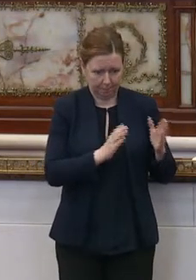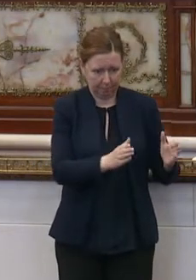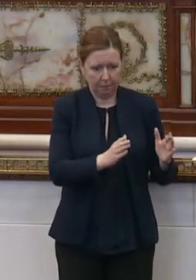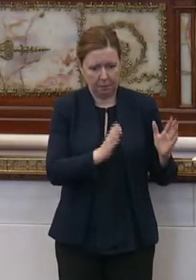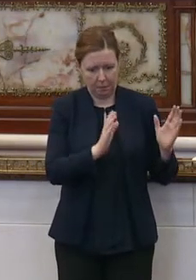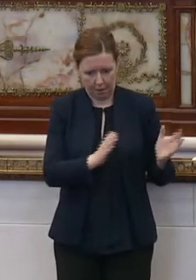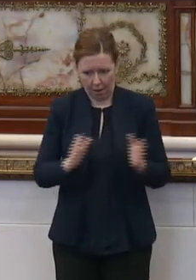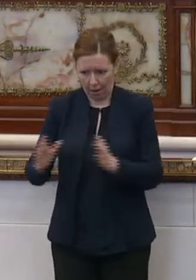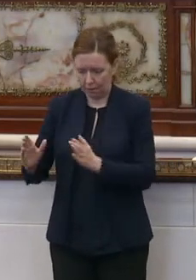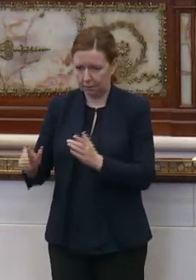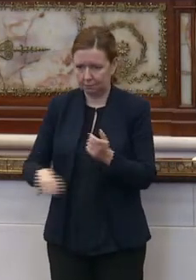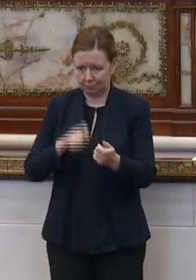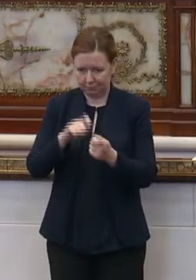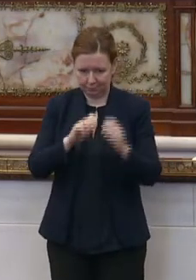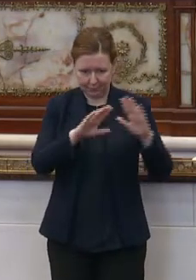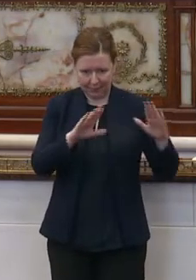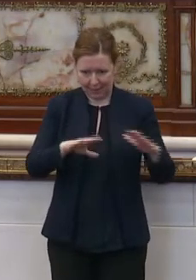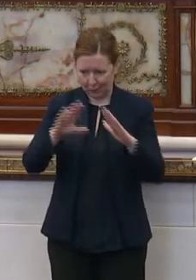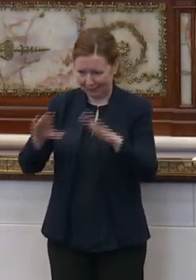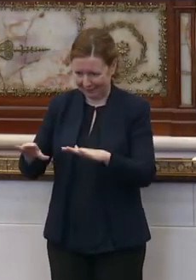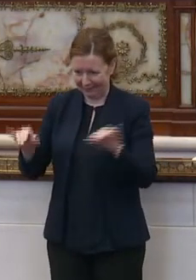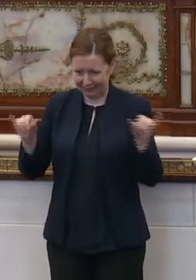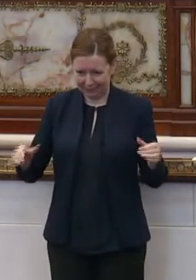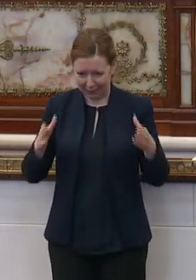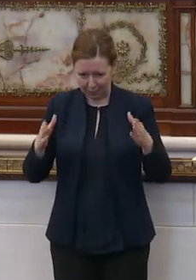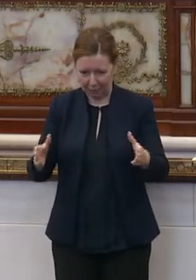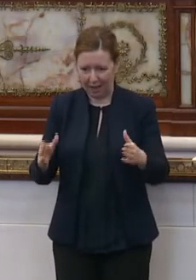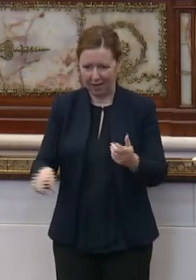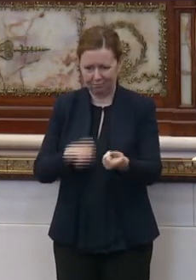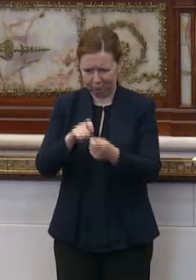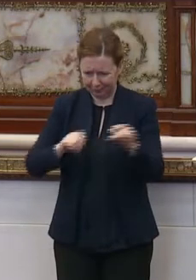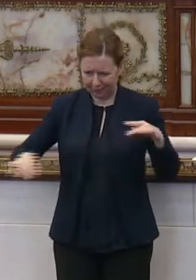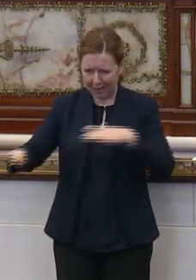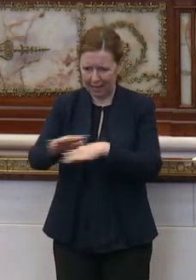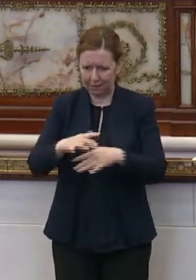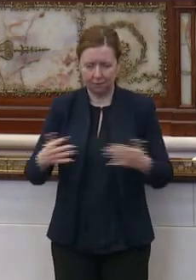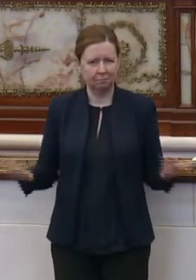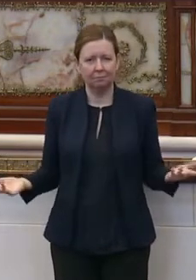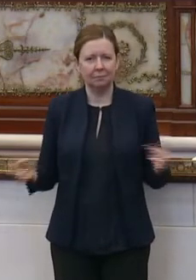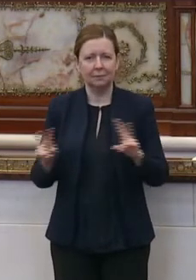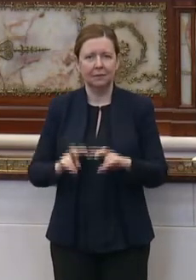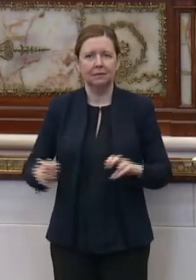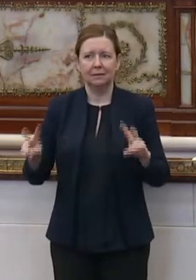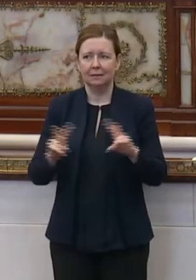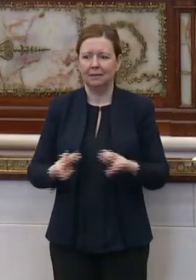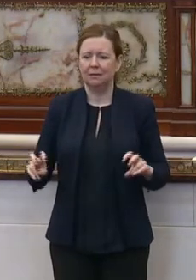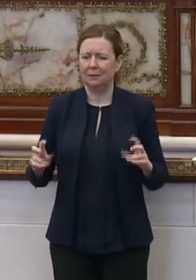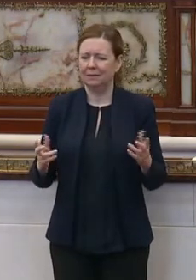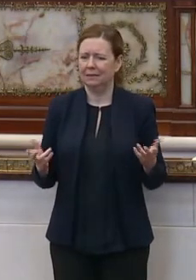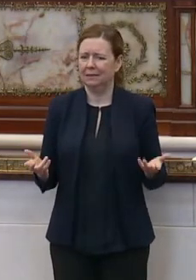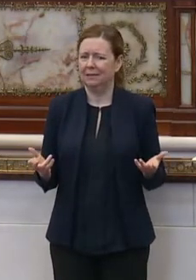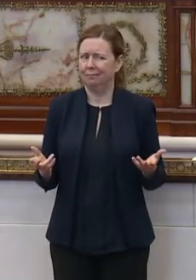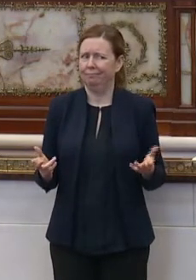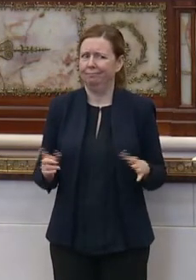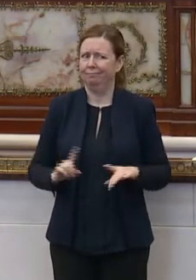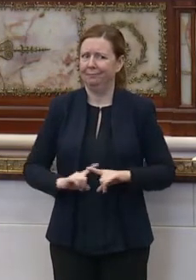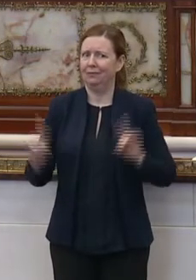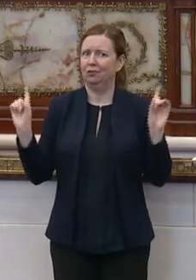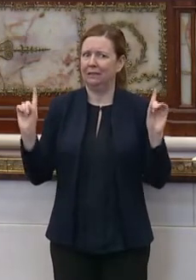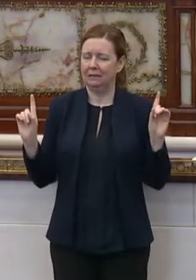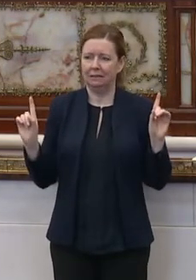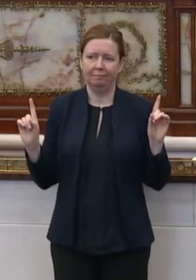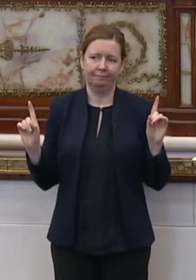houses on the same block, identical land, and the assessments were so very different in